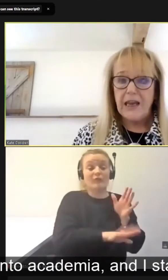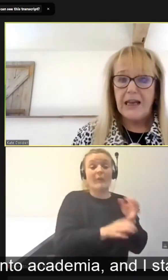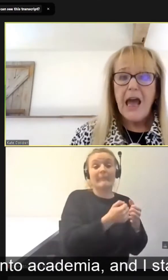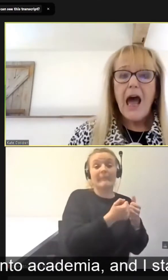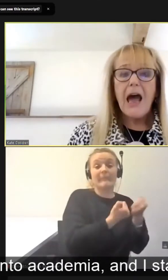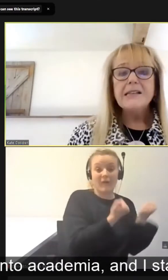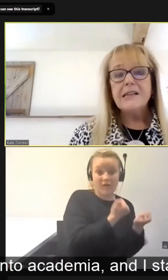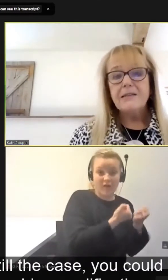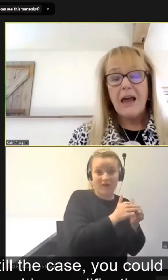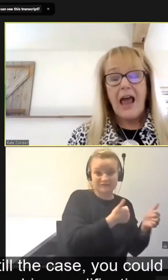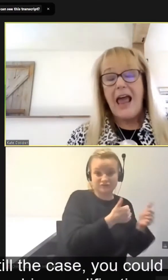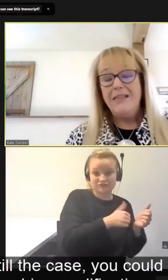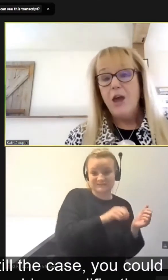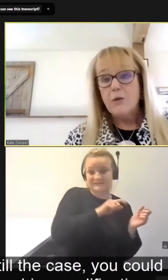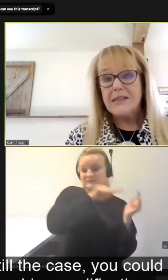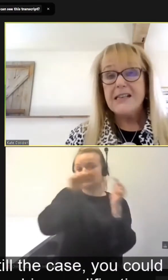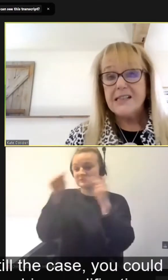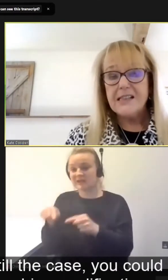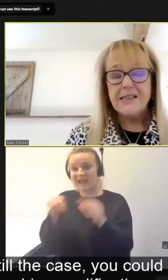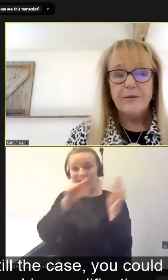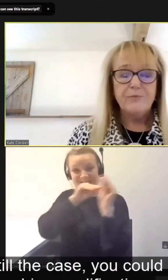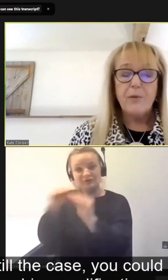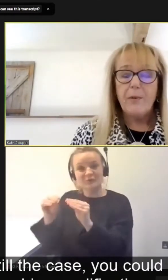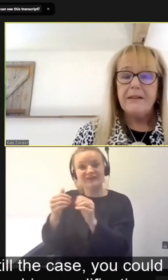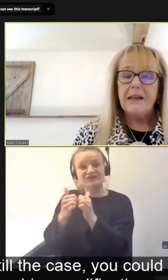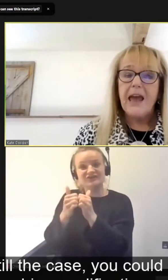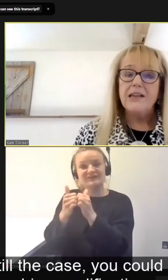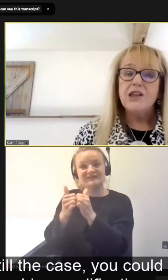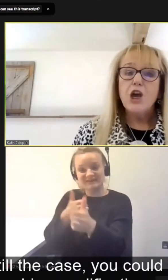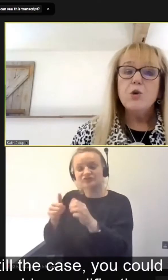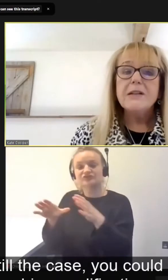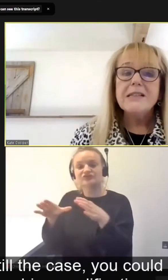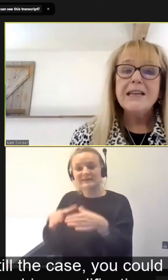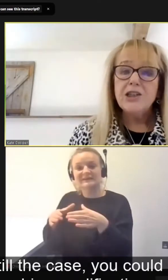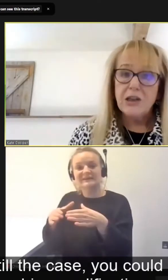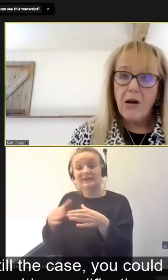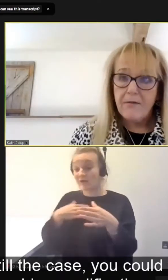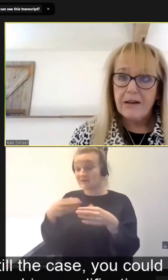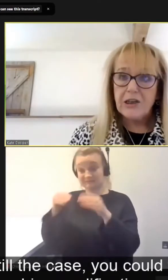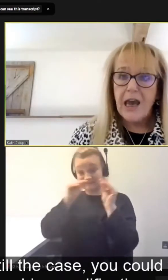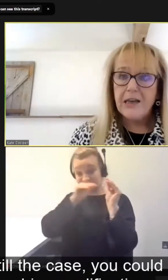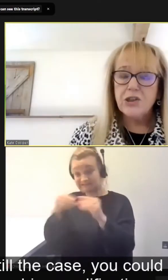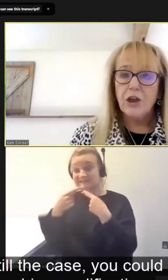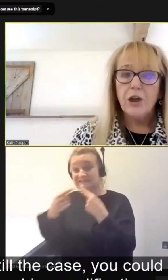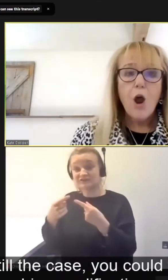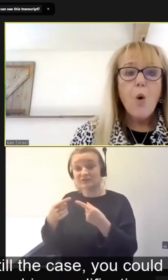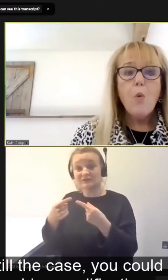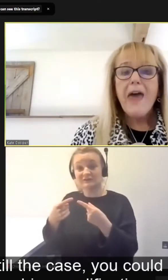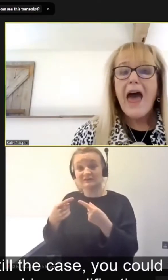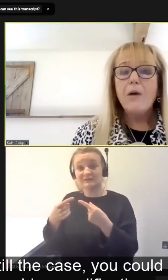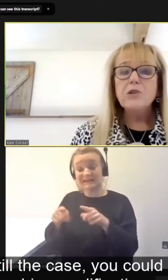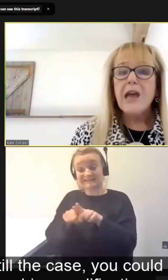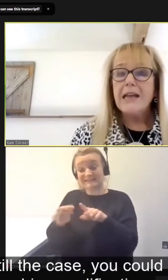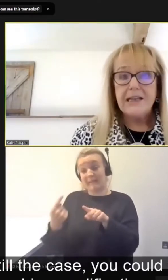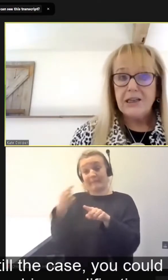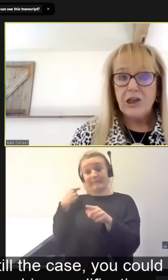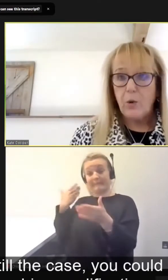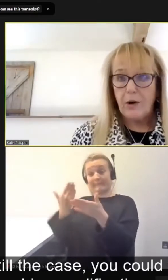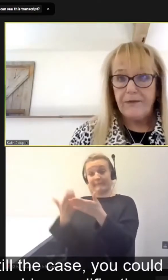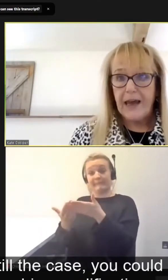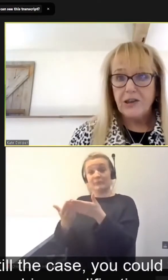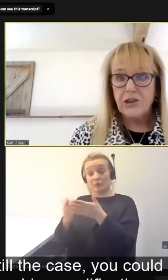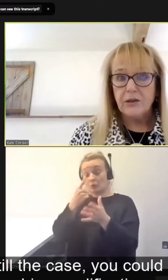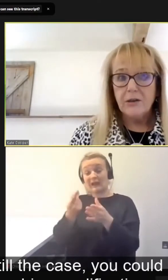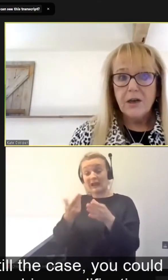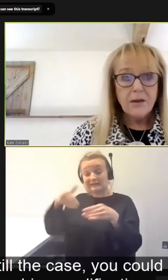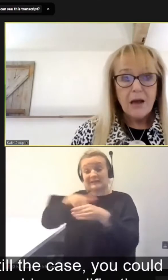teaching. And in those days, as is still probably the case, you could teach in higher education without a teaching